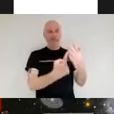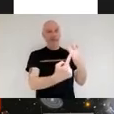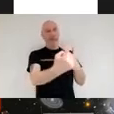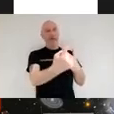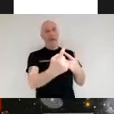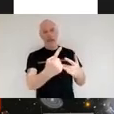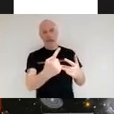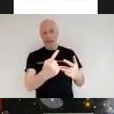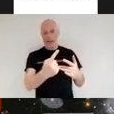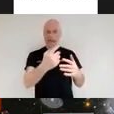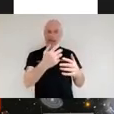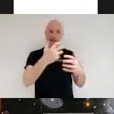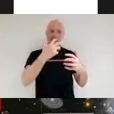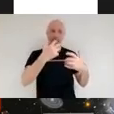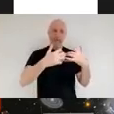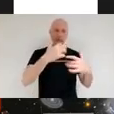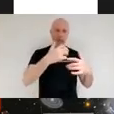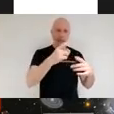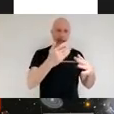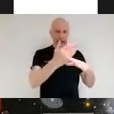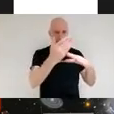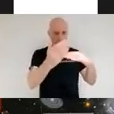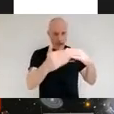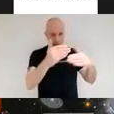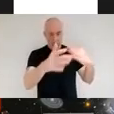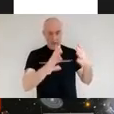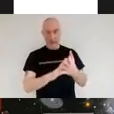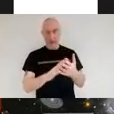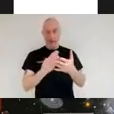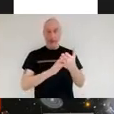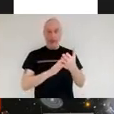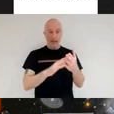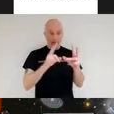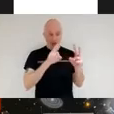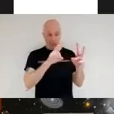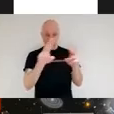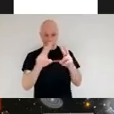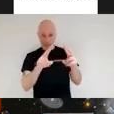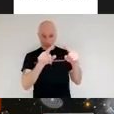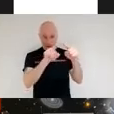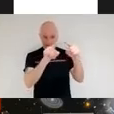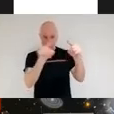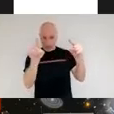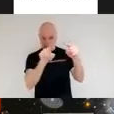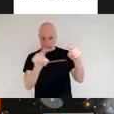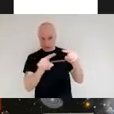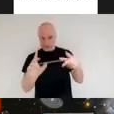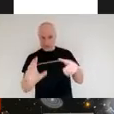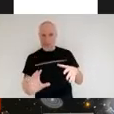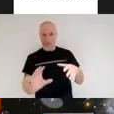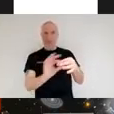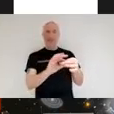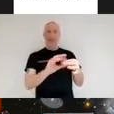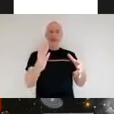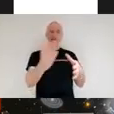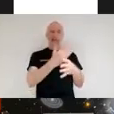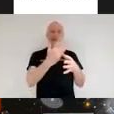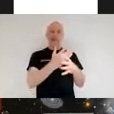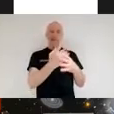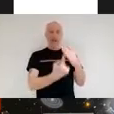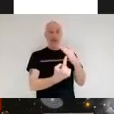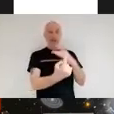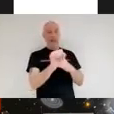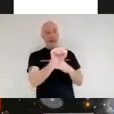spectrum each set of these potential visible lines is unique to that atom in the same